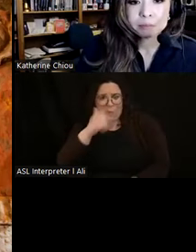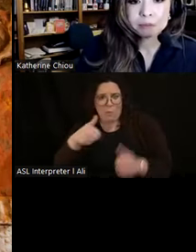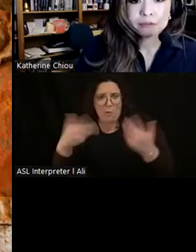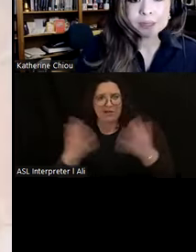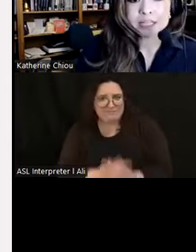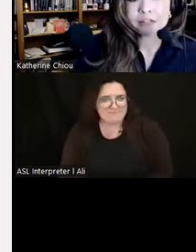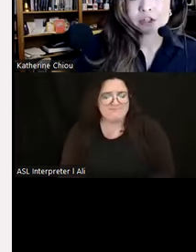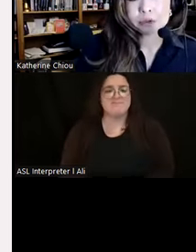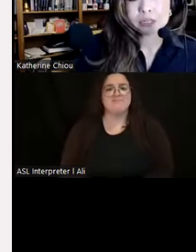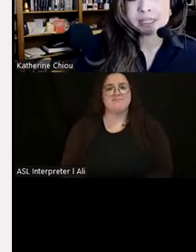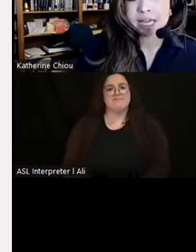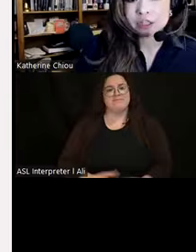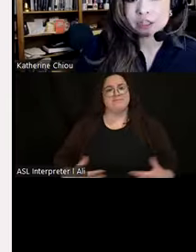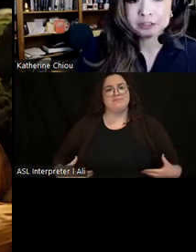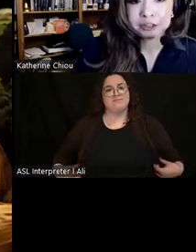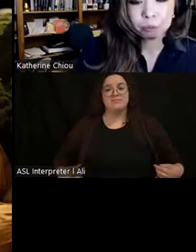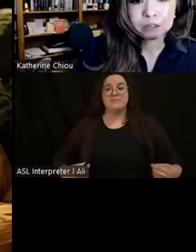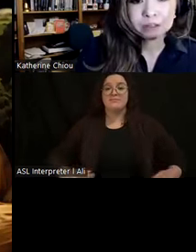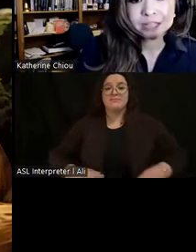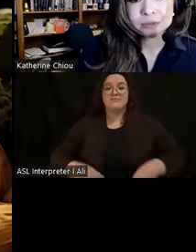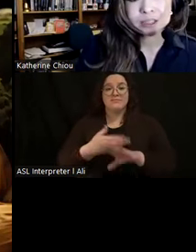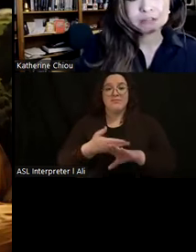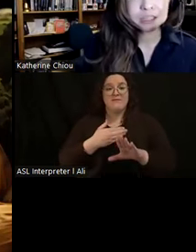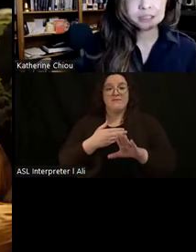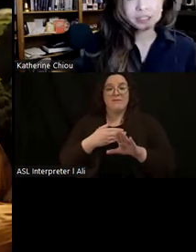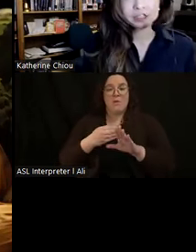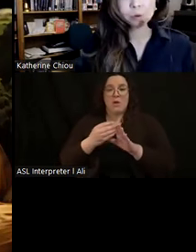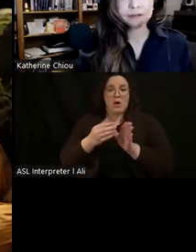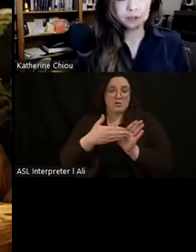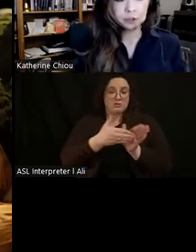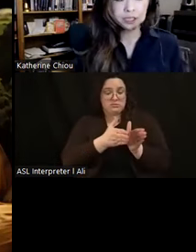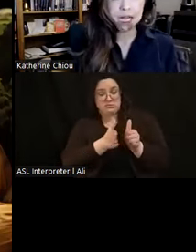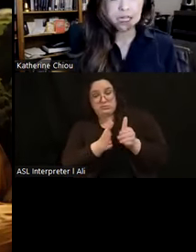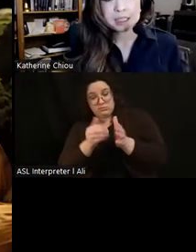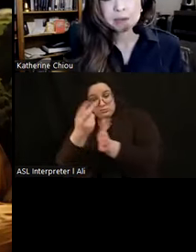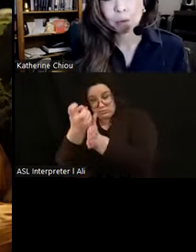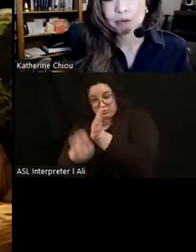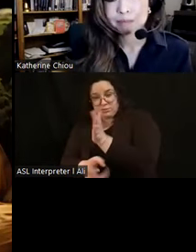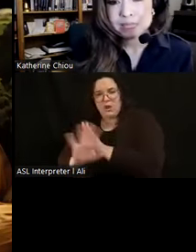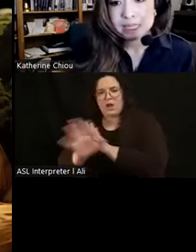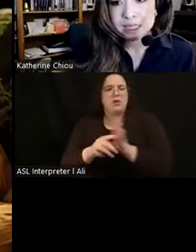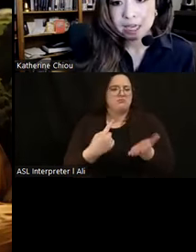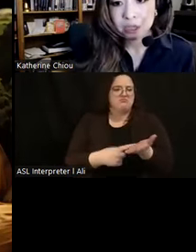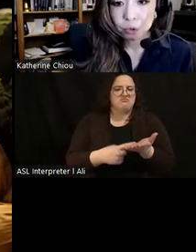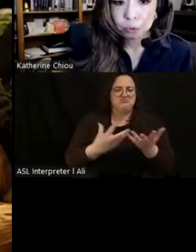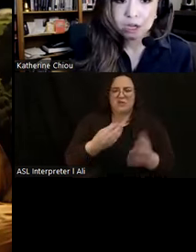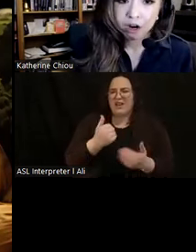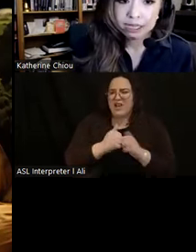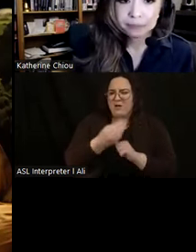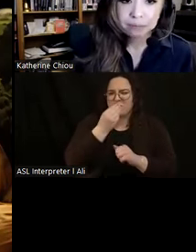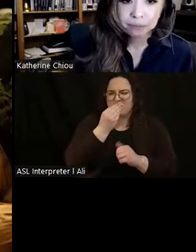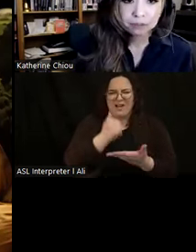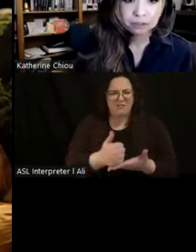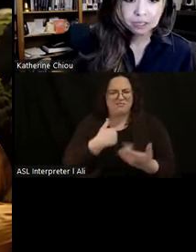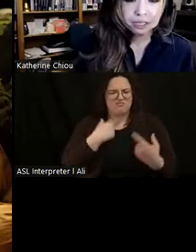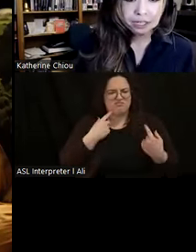Before we delve into this ancient culinary world, let's really reconsider what food can tell us about where we've been and who we are